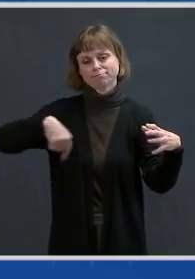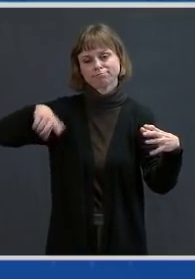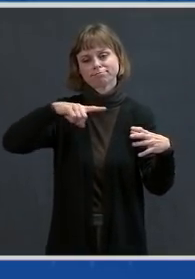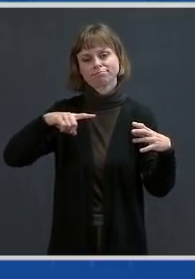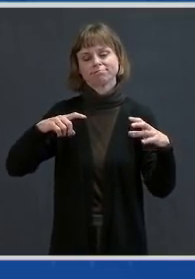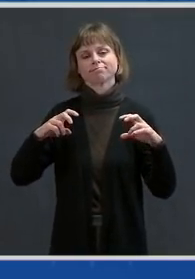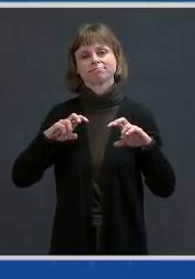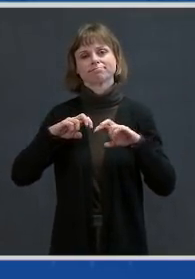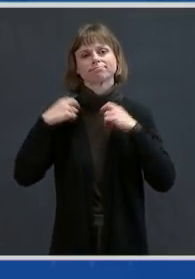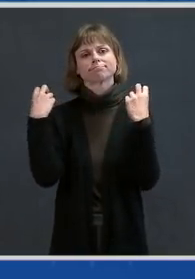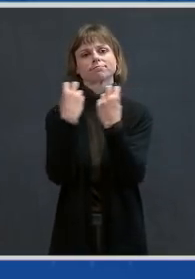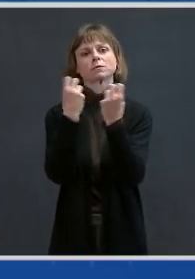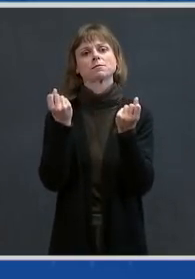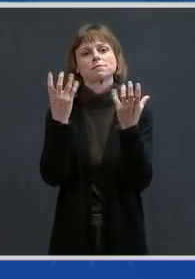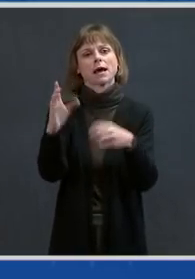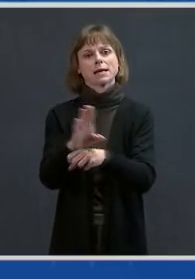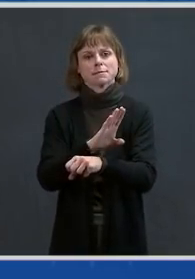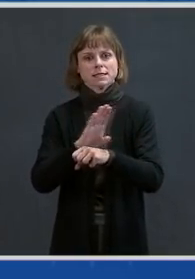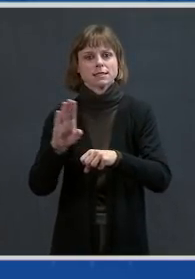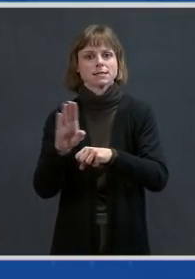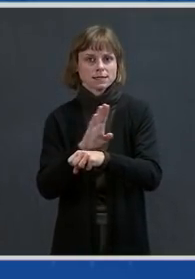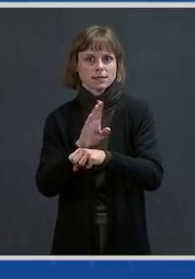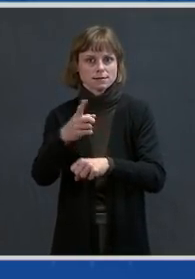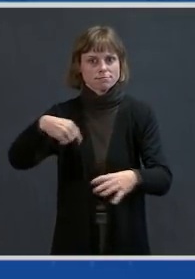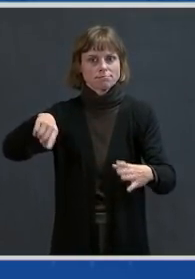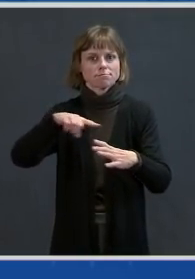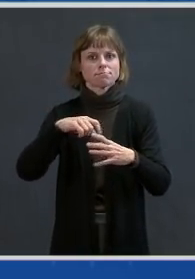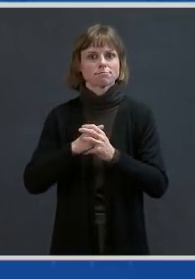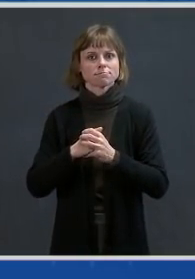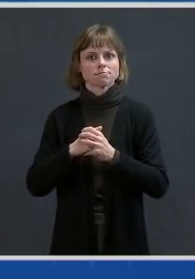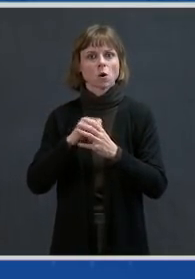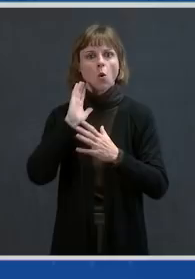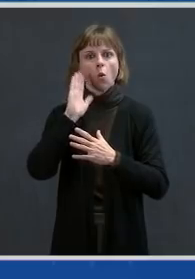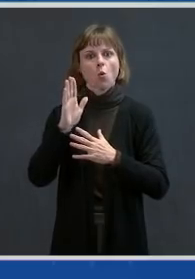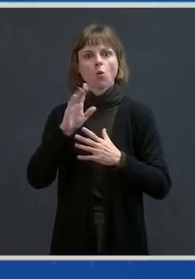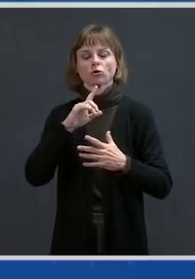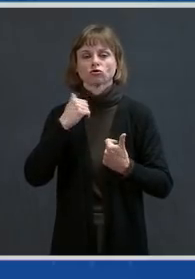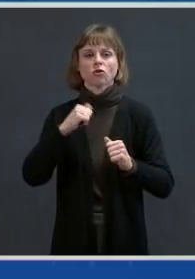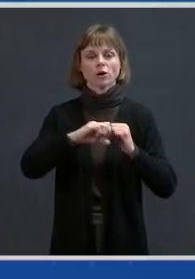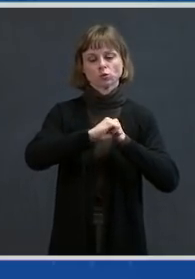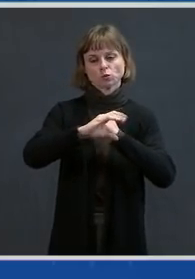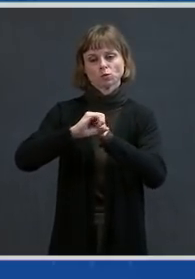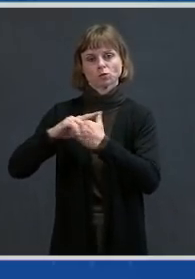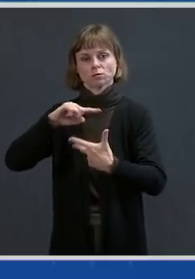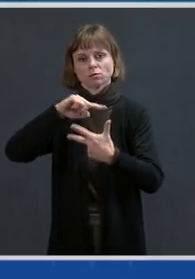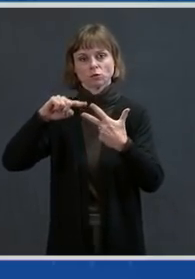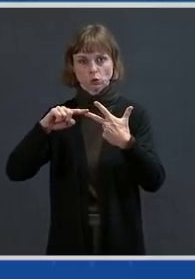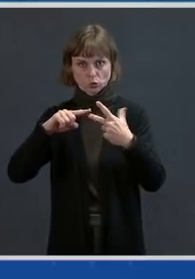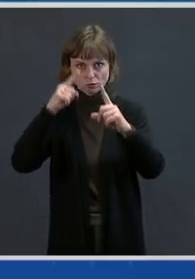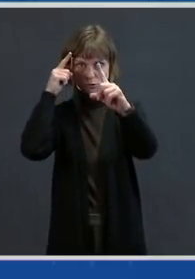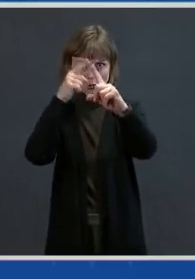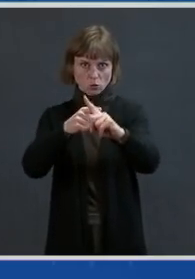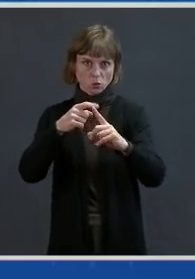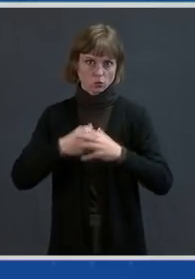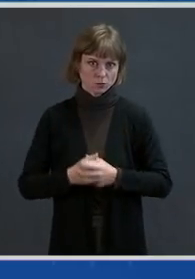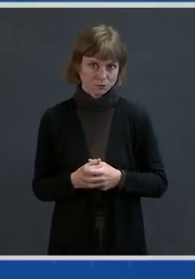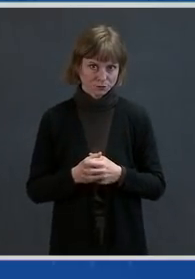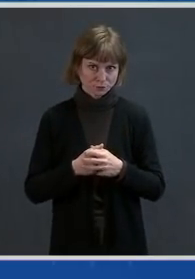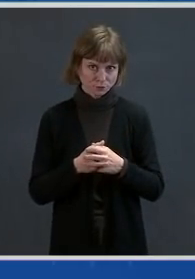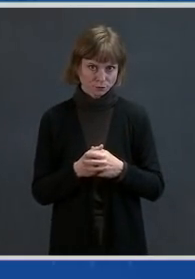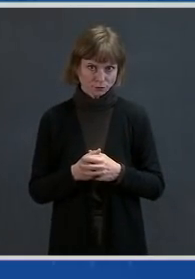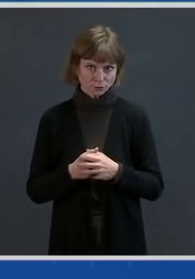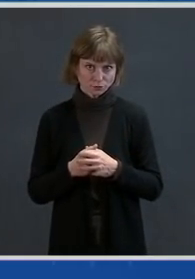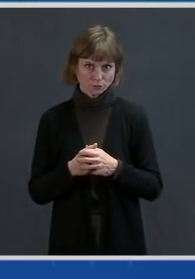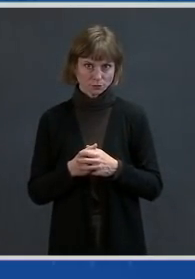businesses, big and small, to promote three critical efforts across the country. Our call